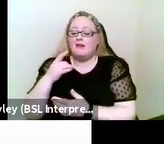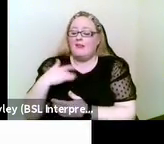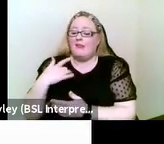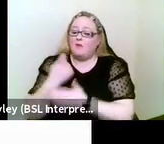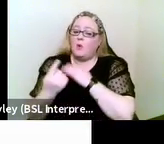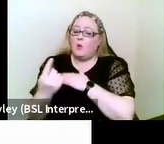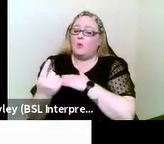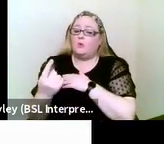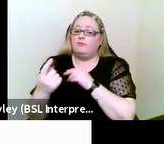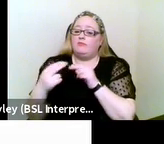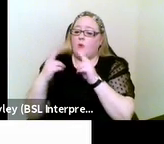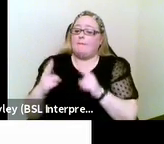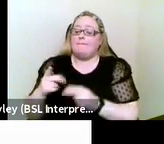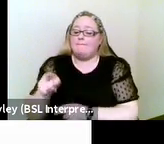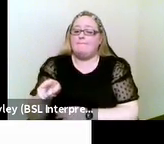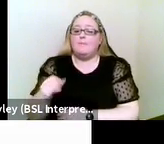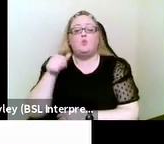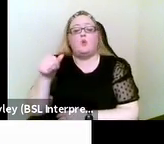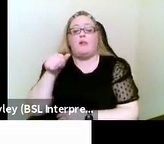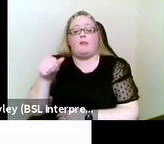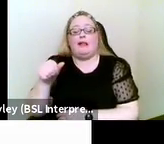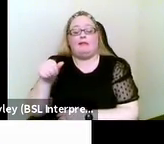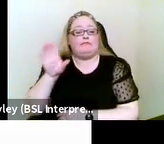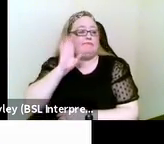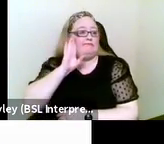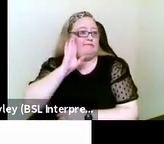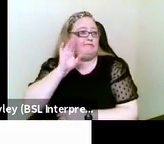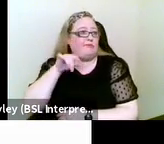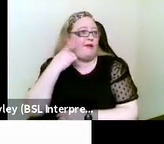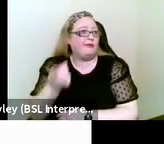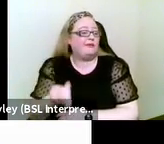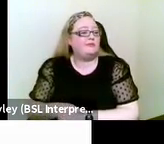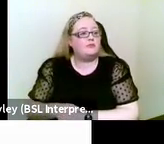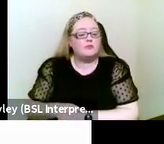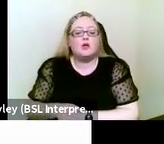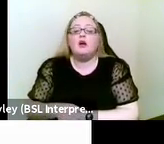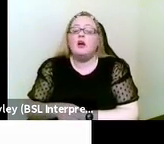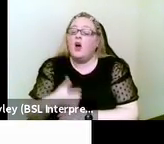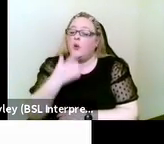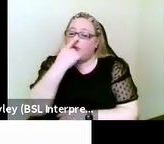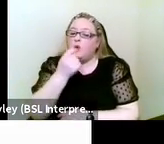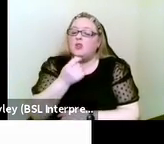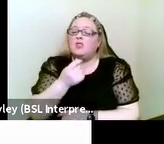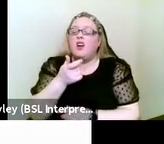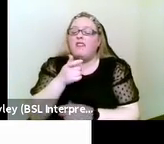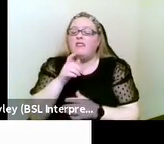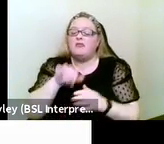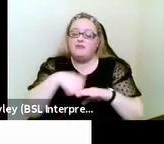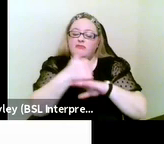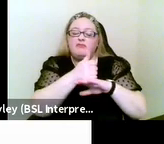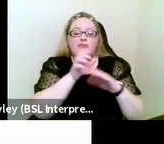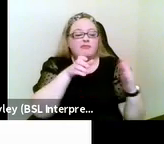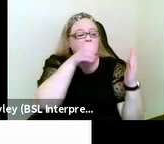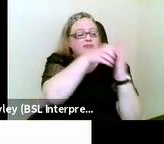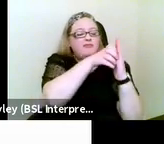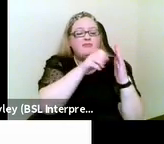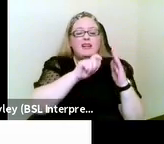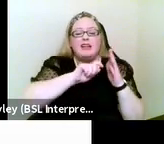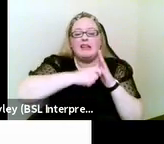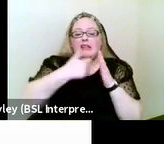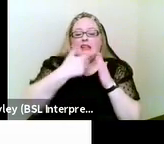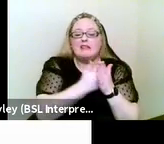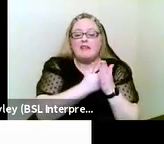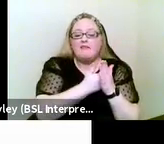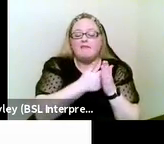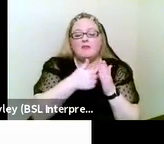Now, yes, we could have put in a key safe, you know, these little things that go outside and the care workers could have let themselves